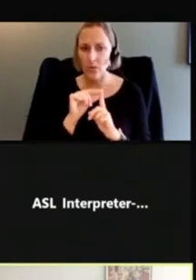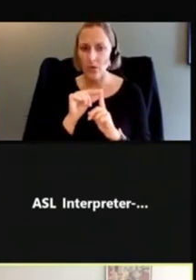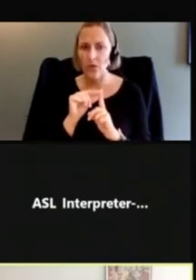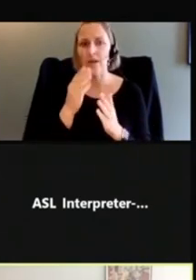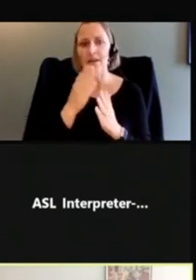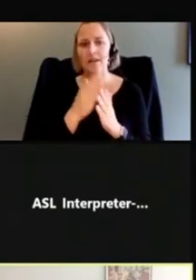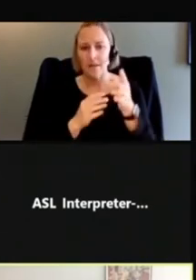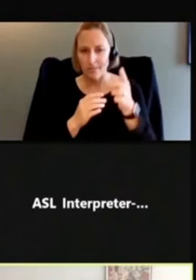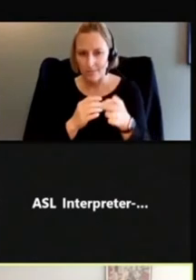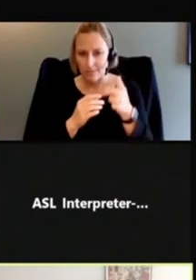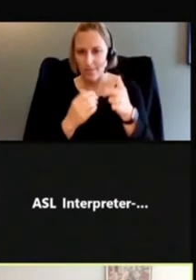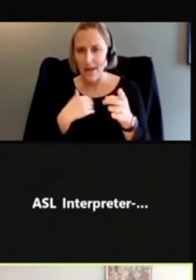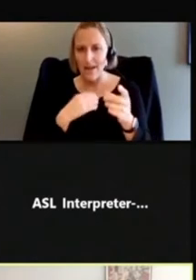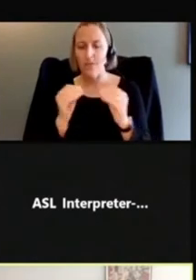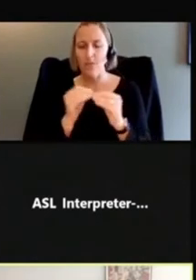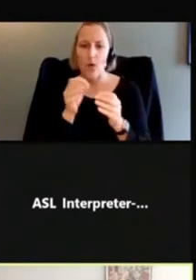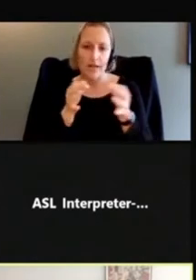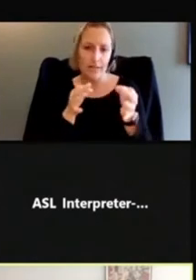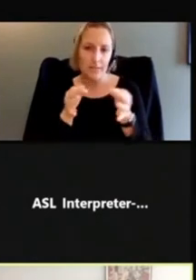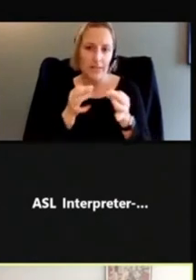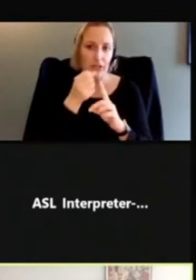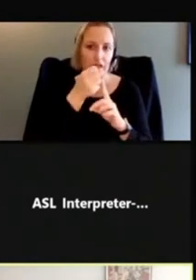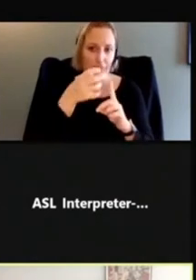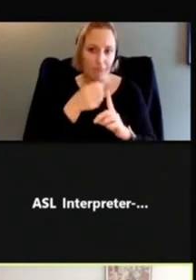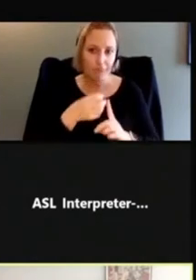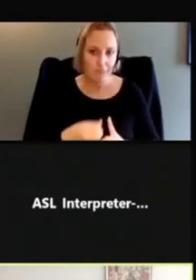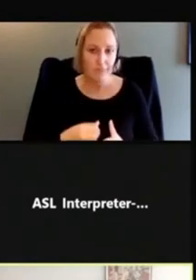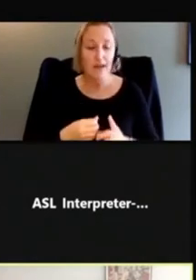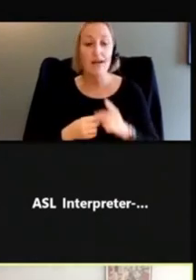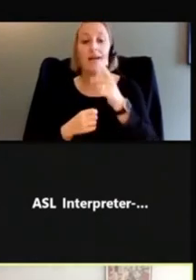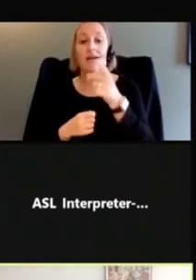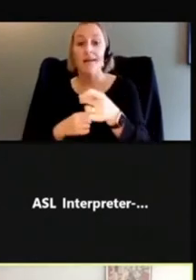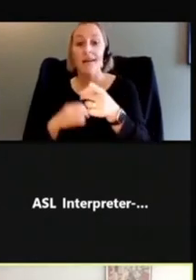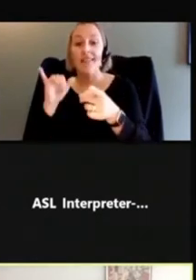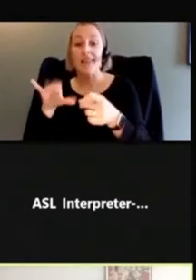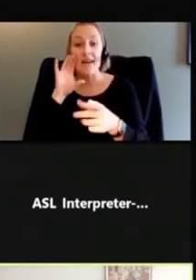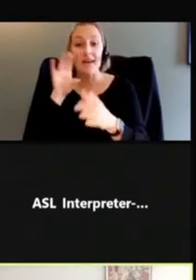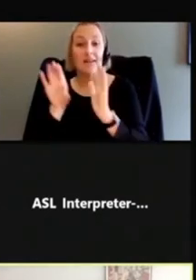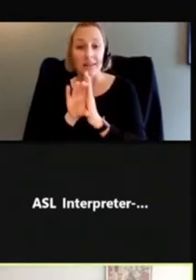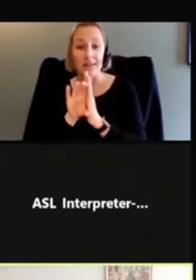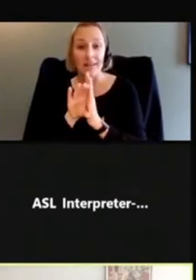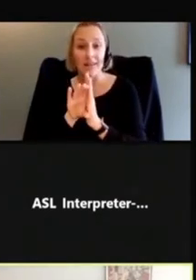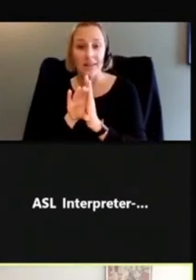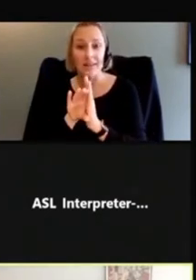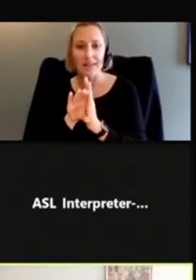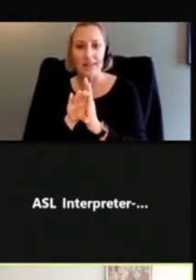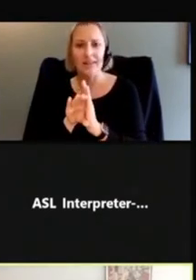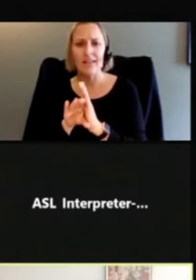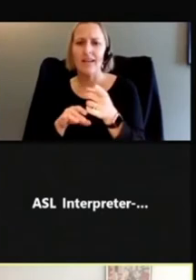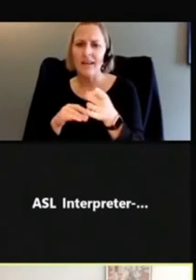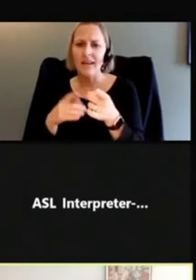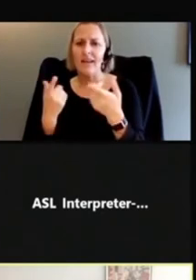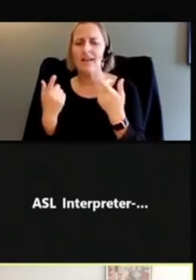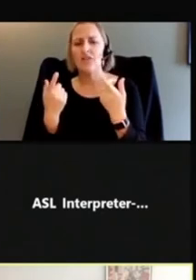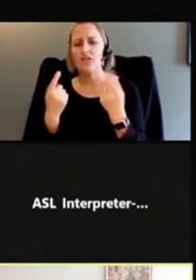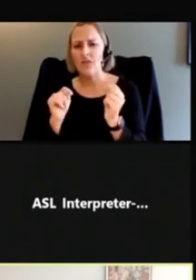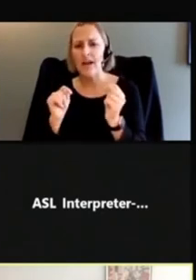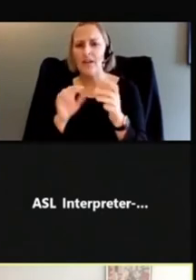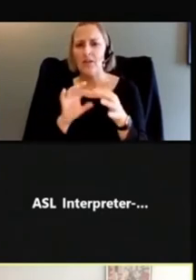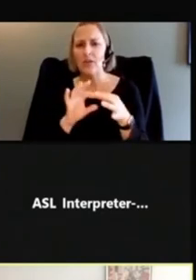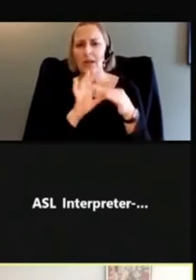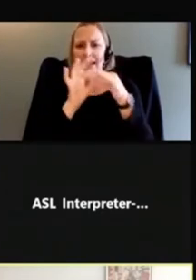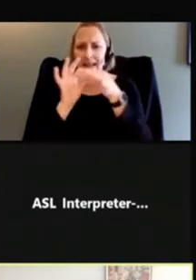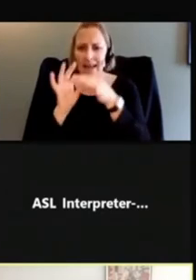there. And here we have an example of an icon that is, it's, it's trying to tie all of these